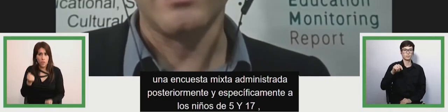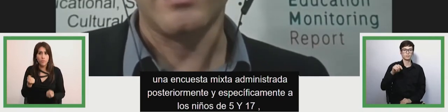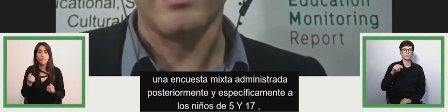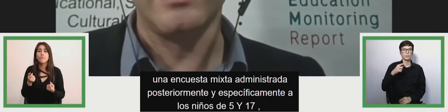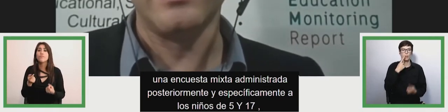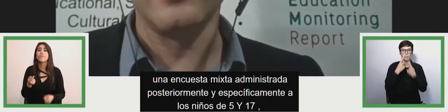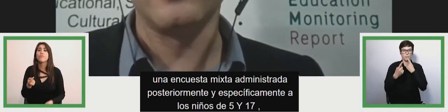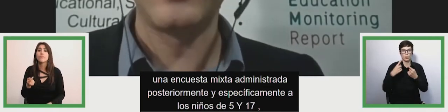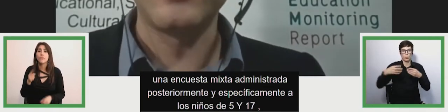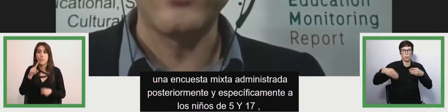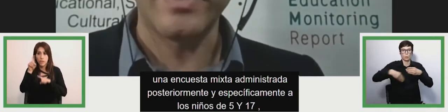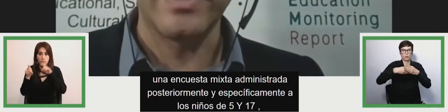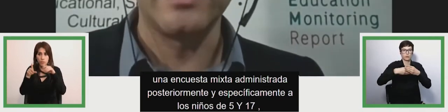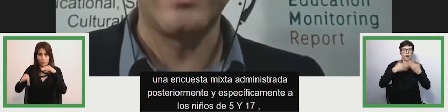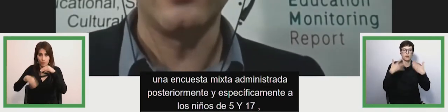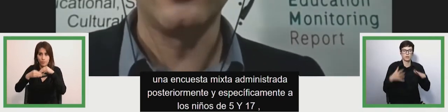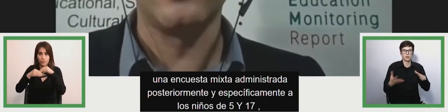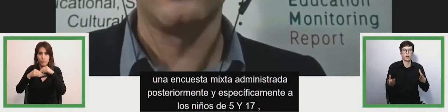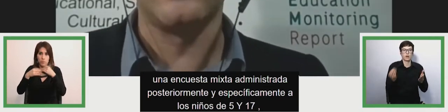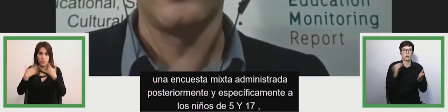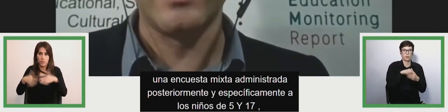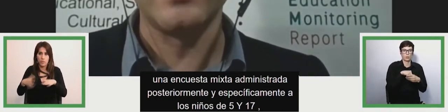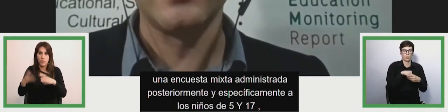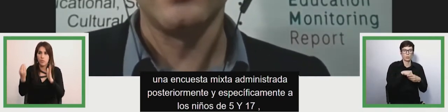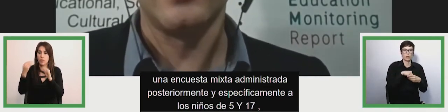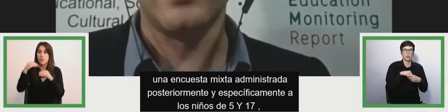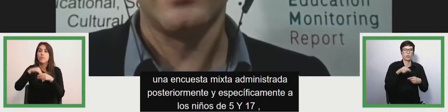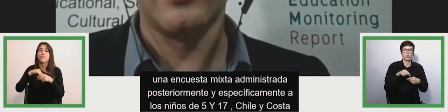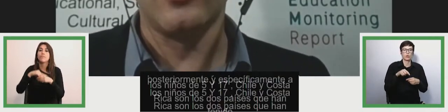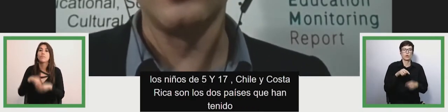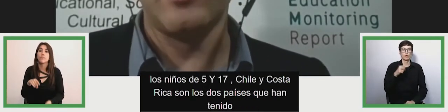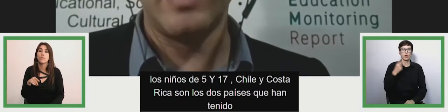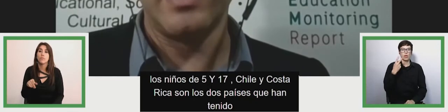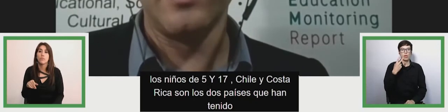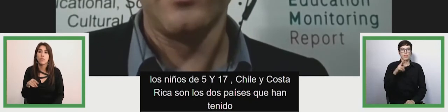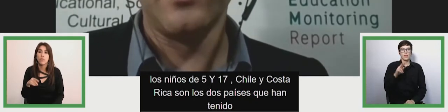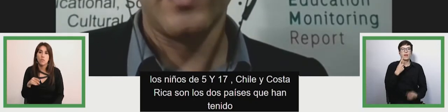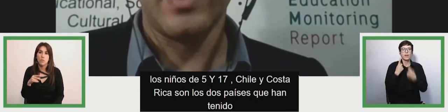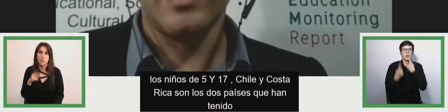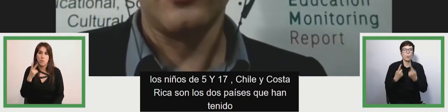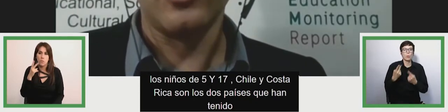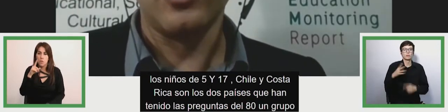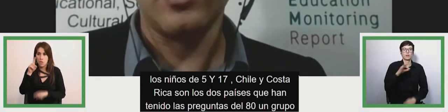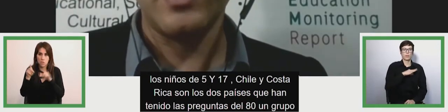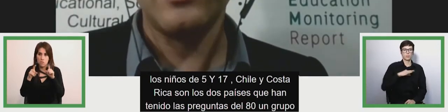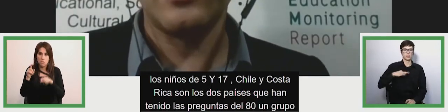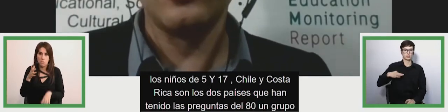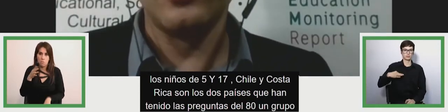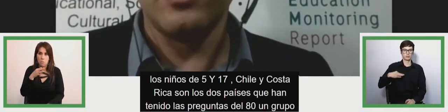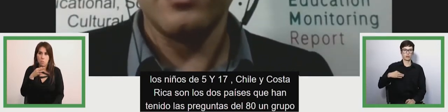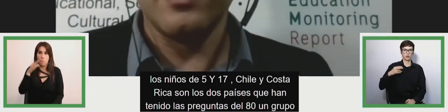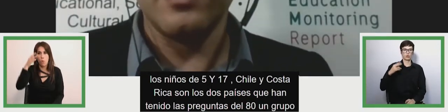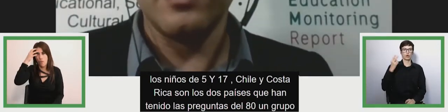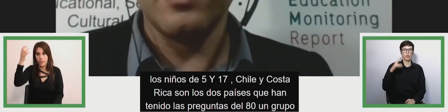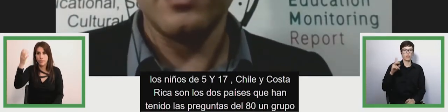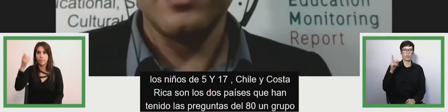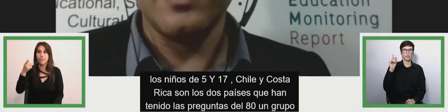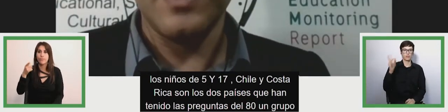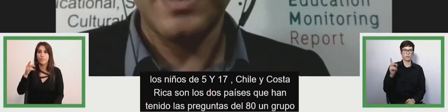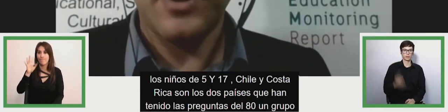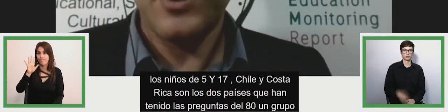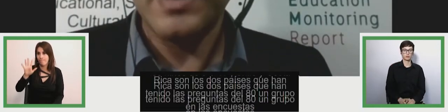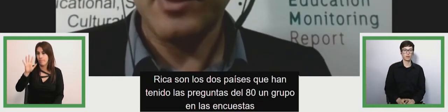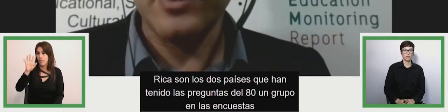specifically administered surveys on disability so these are two three examples